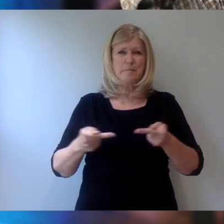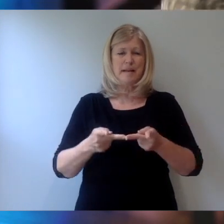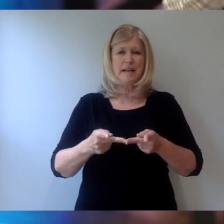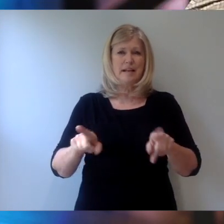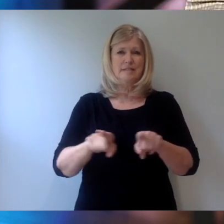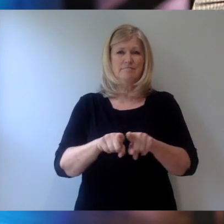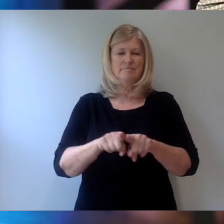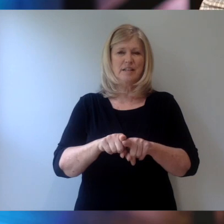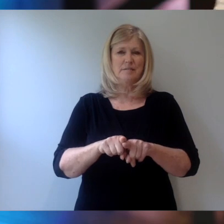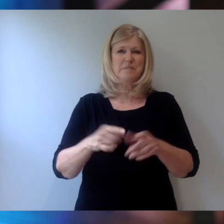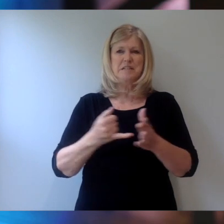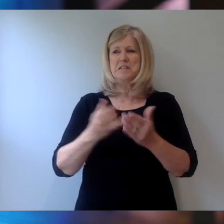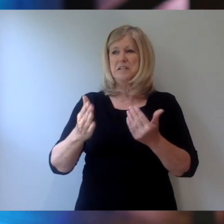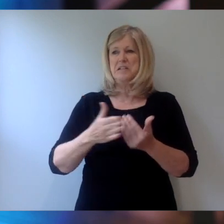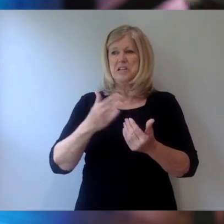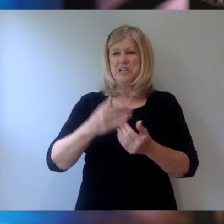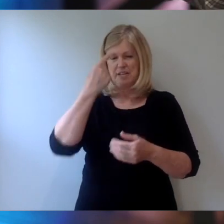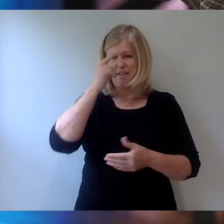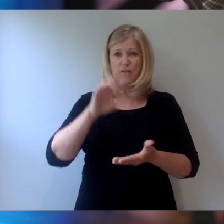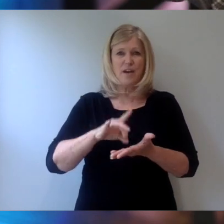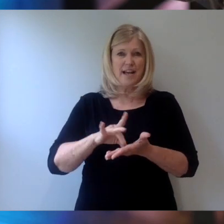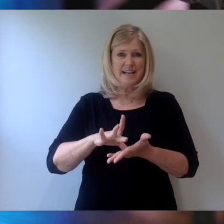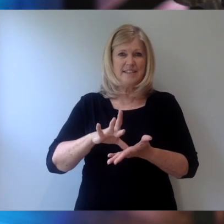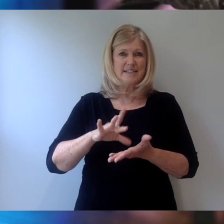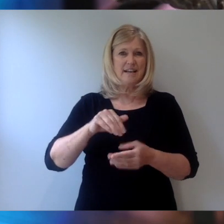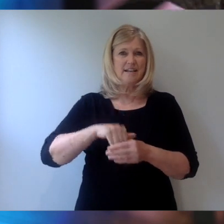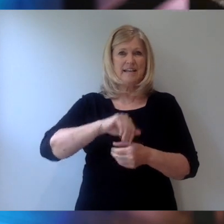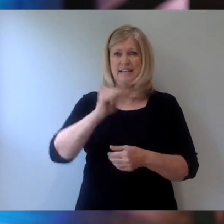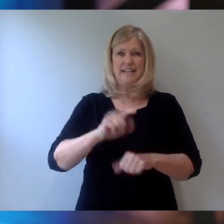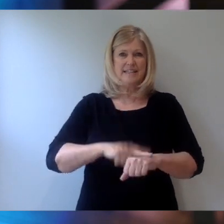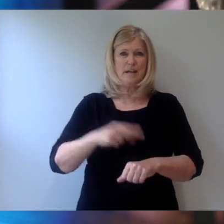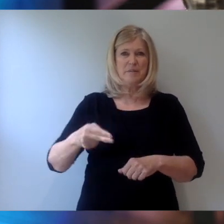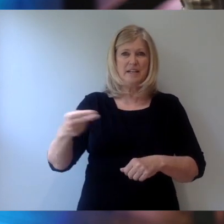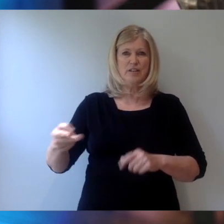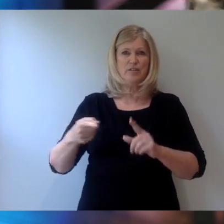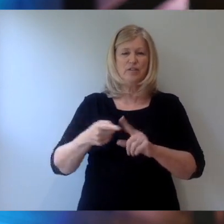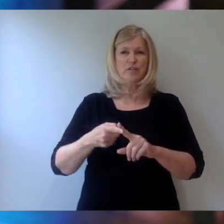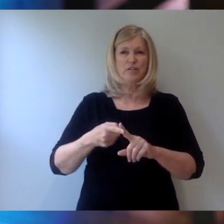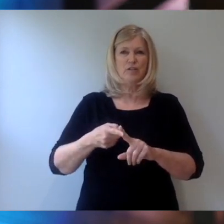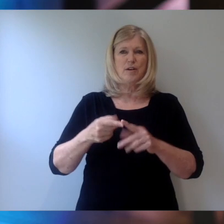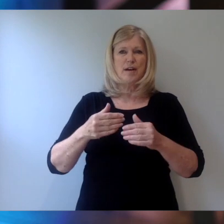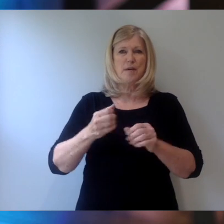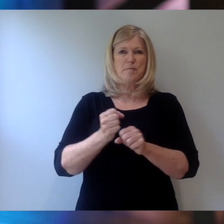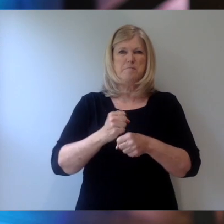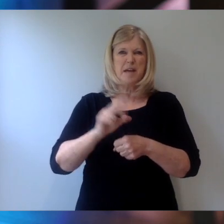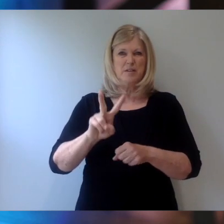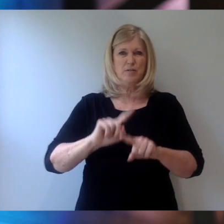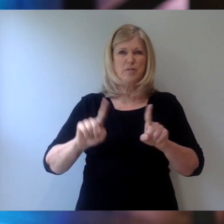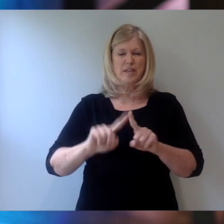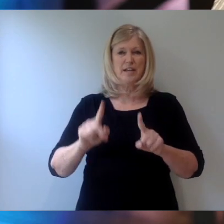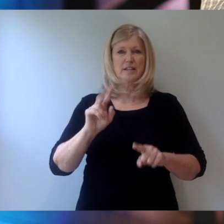It's easy for exile in any period of history to cause two things, misunderstanding and miscommunication.